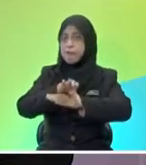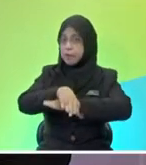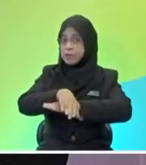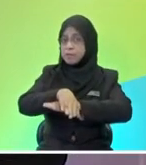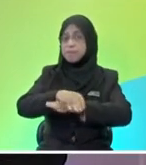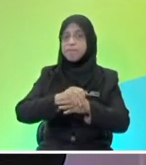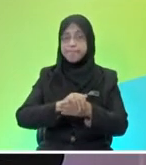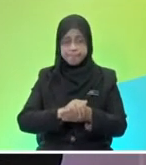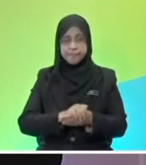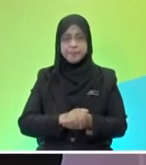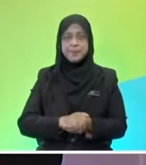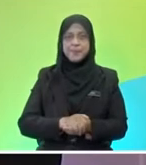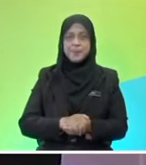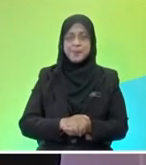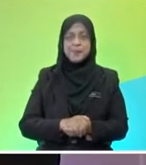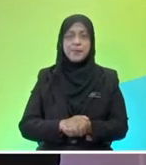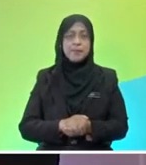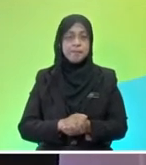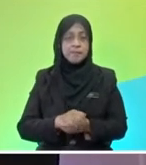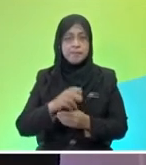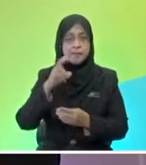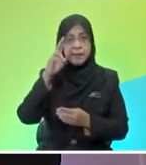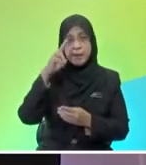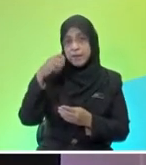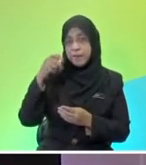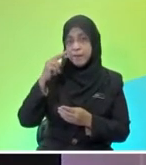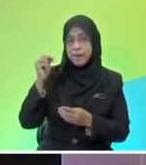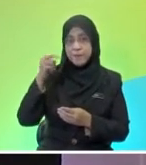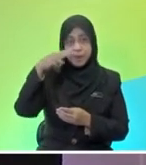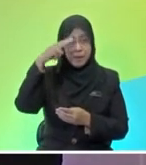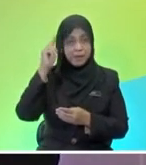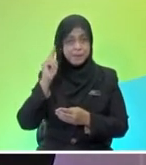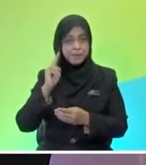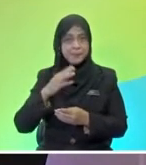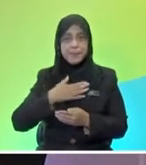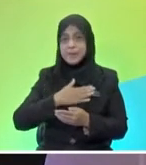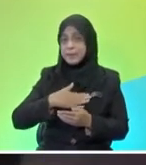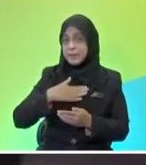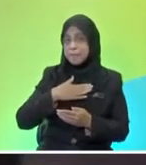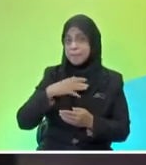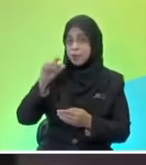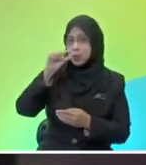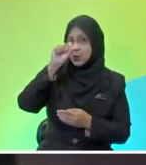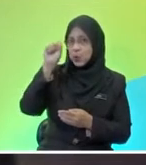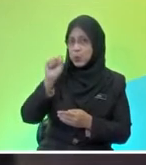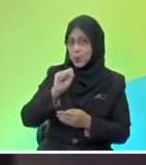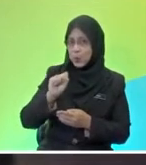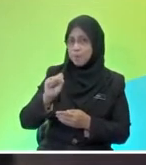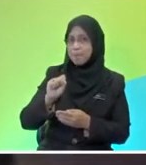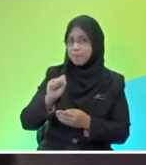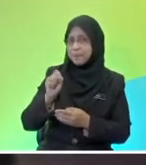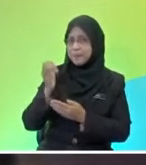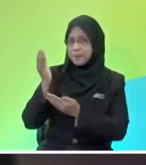direction of it. Okay, so Hanif, can you help me with the question? This picture on the